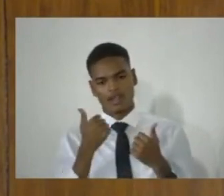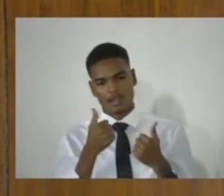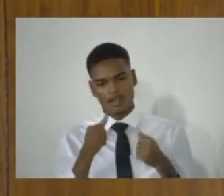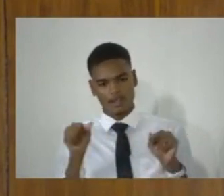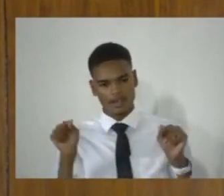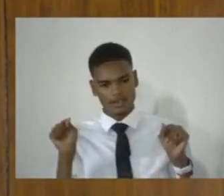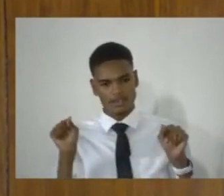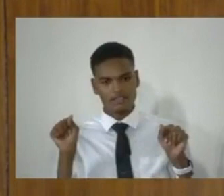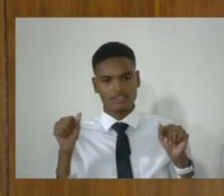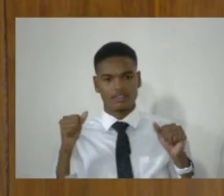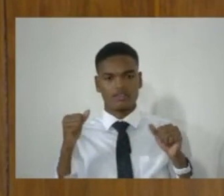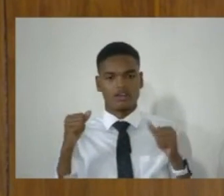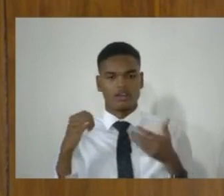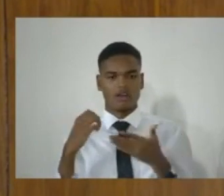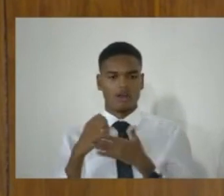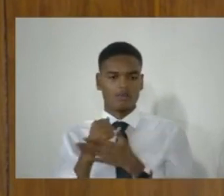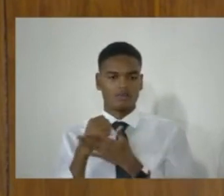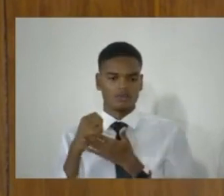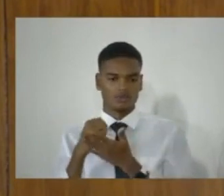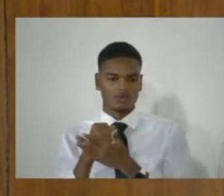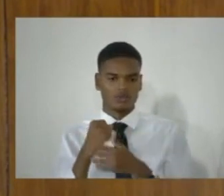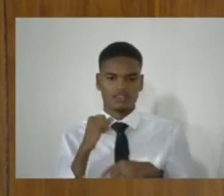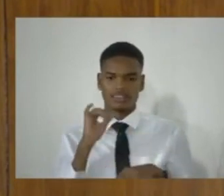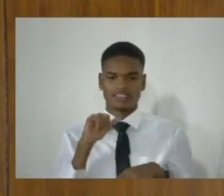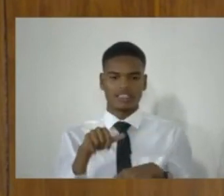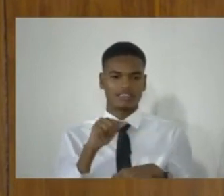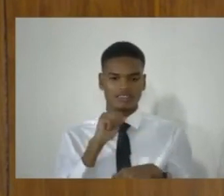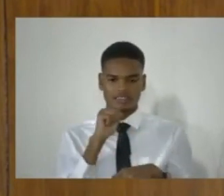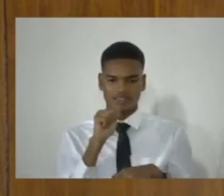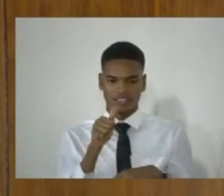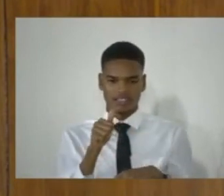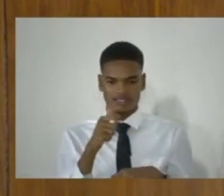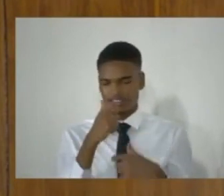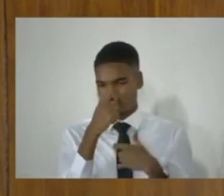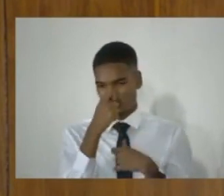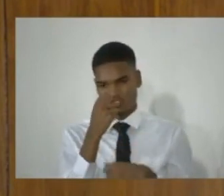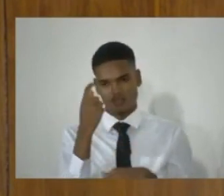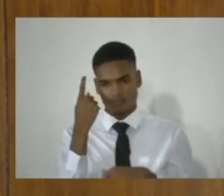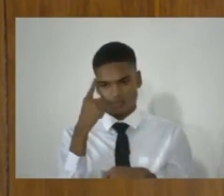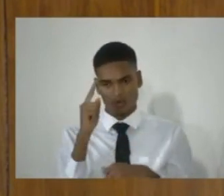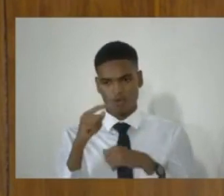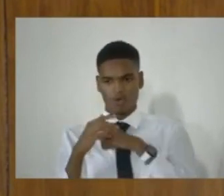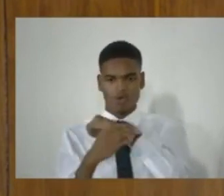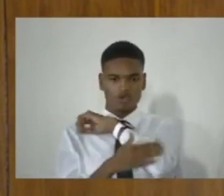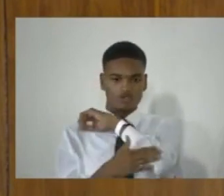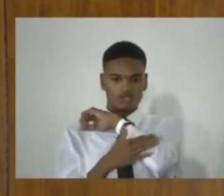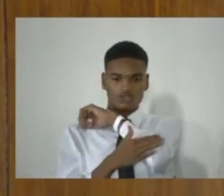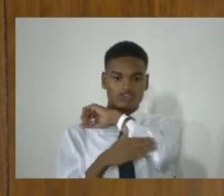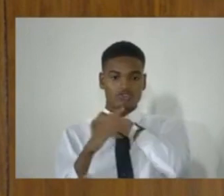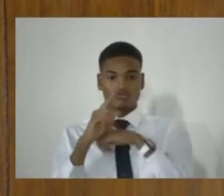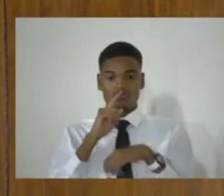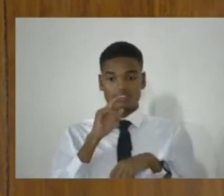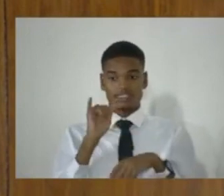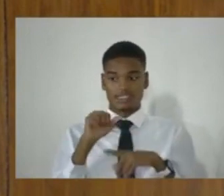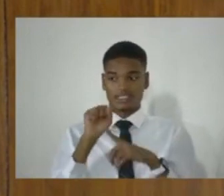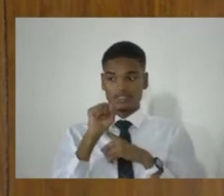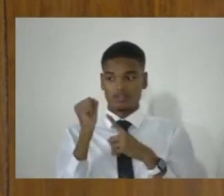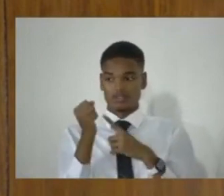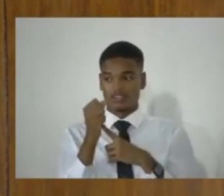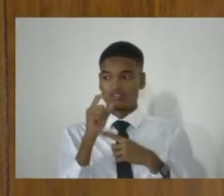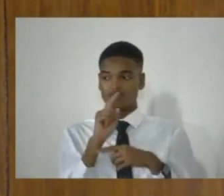opportunity to score points. That's not in the interest of the country. This situation that we're in is so dire.